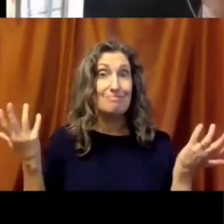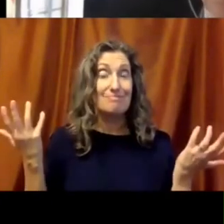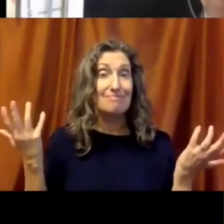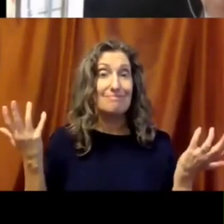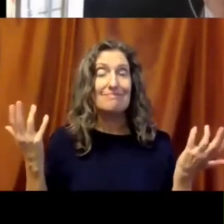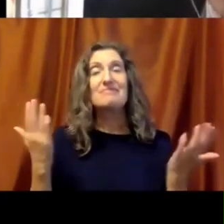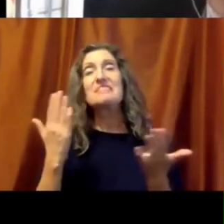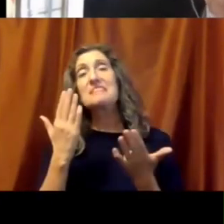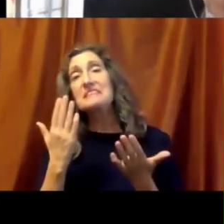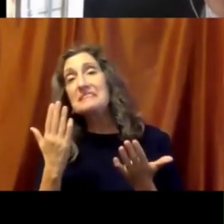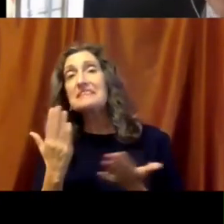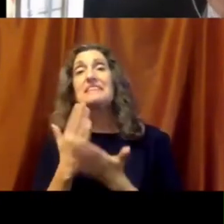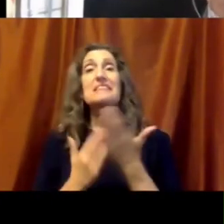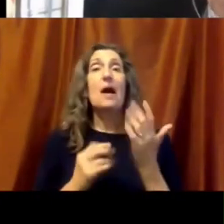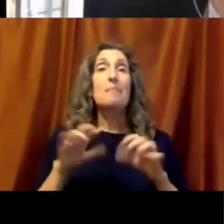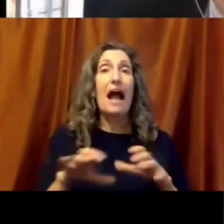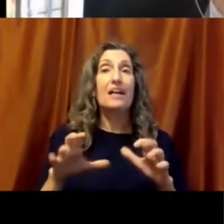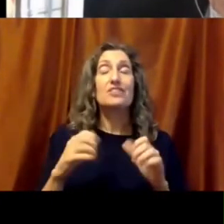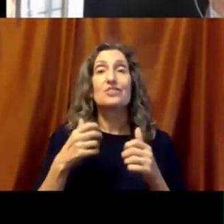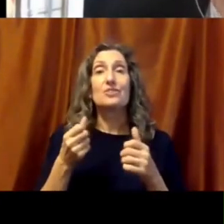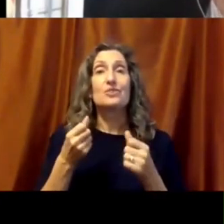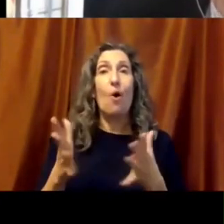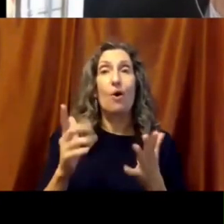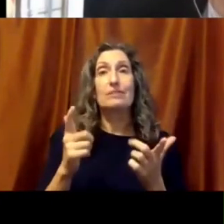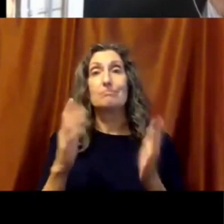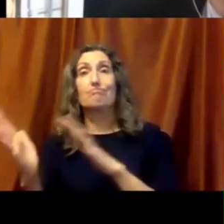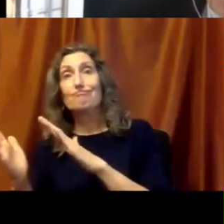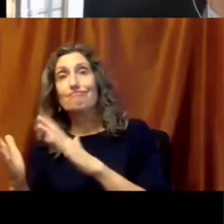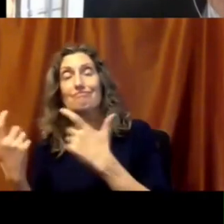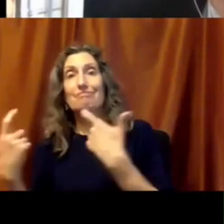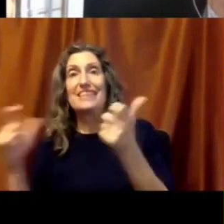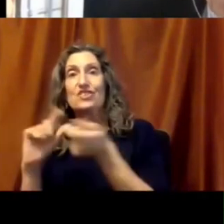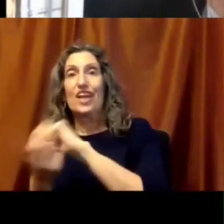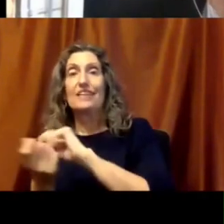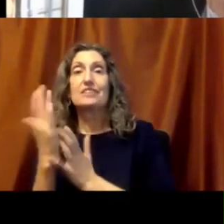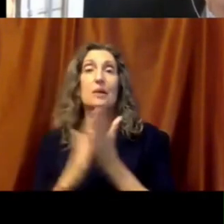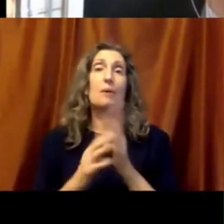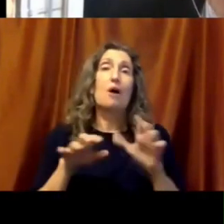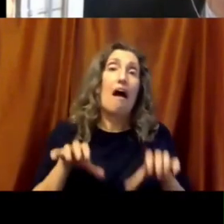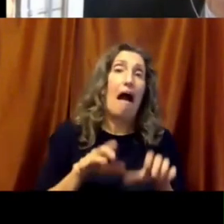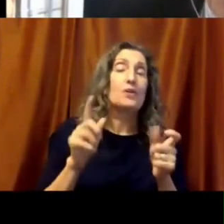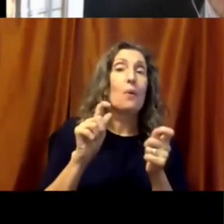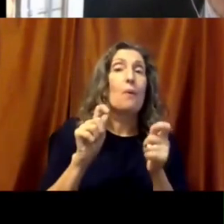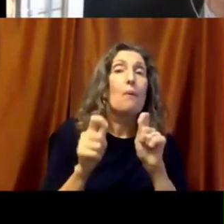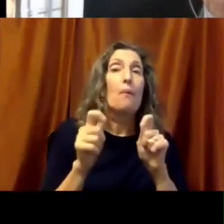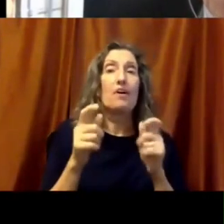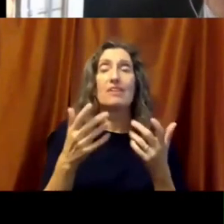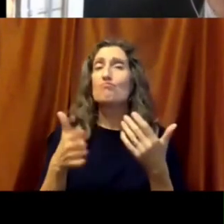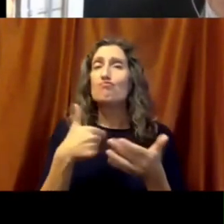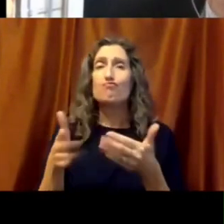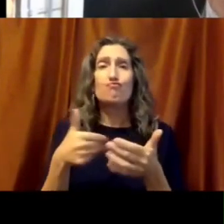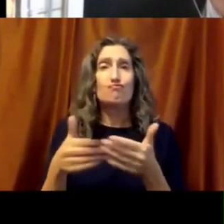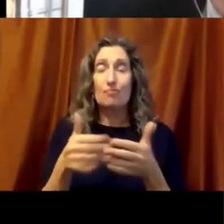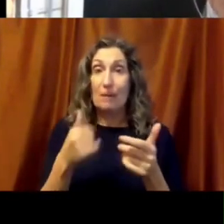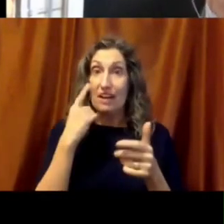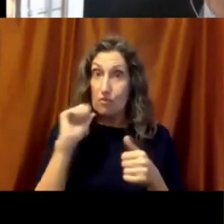us, you know, move the needle a little further than others. Some of us move it a little less. But when we act, we're